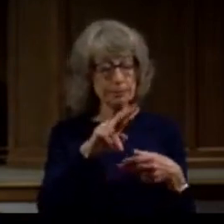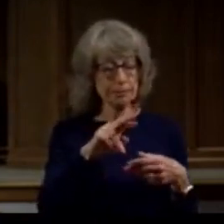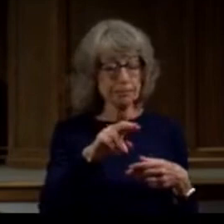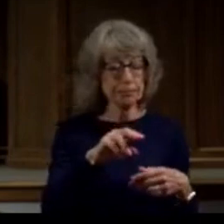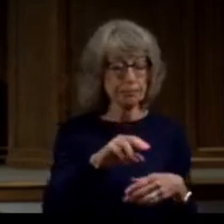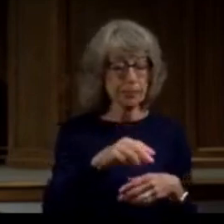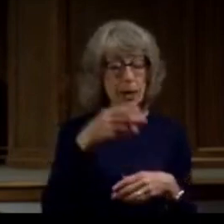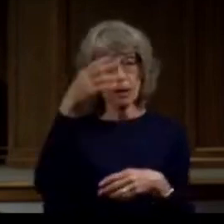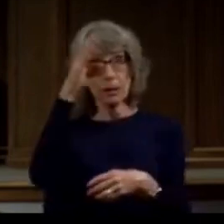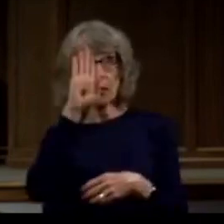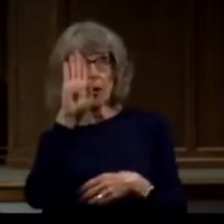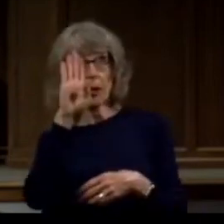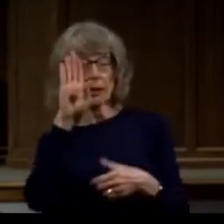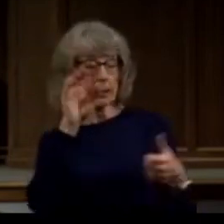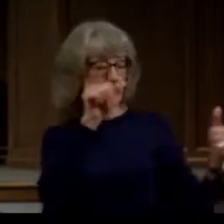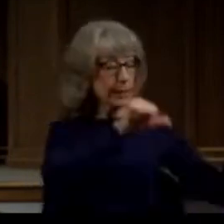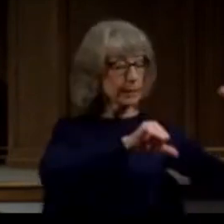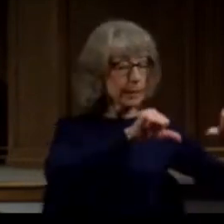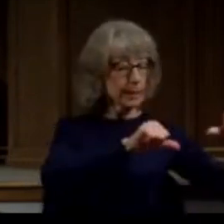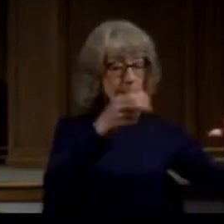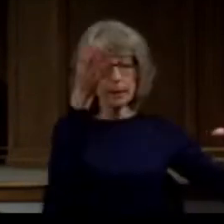never disagree